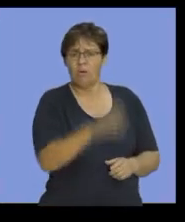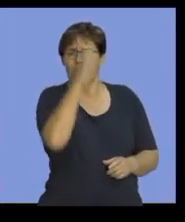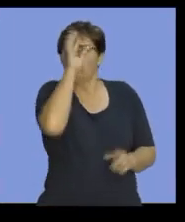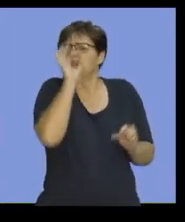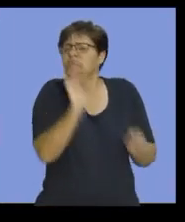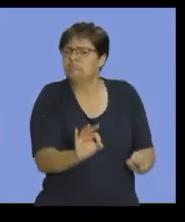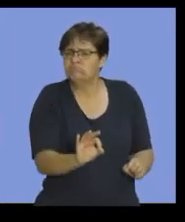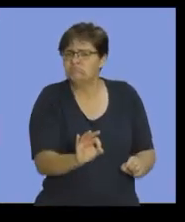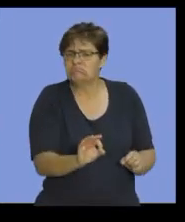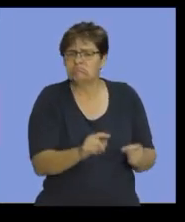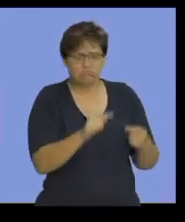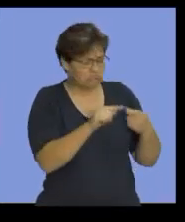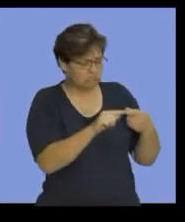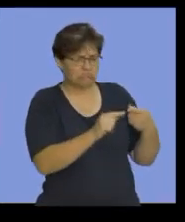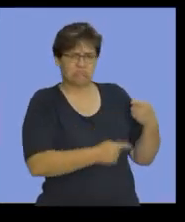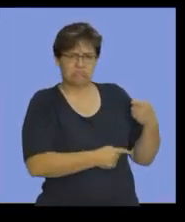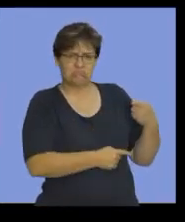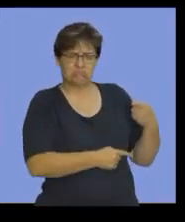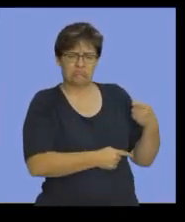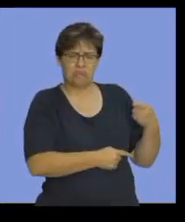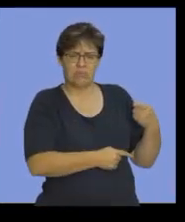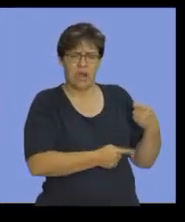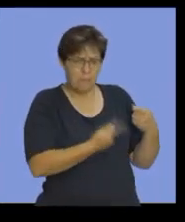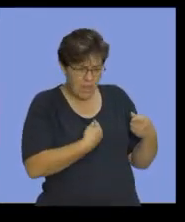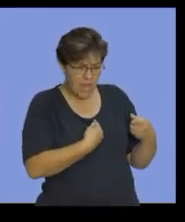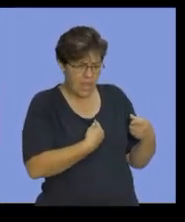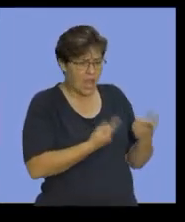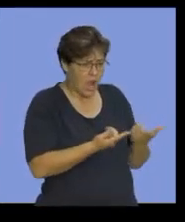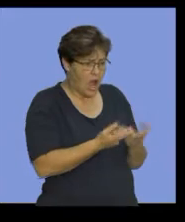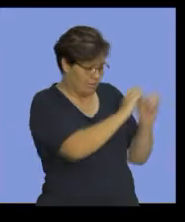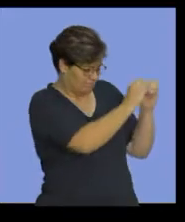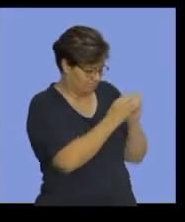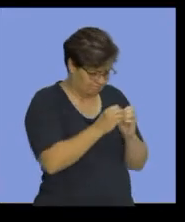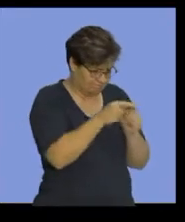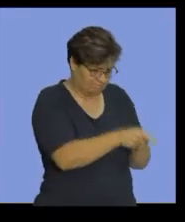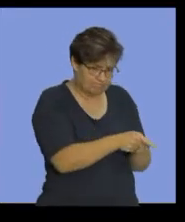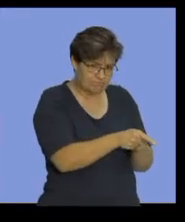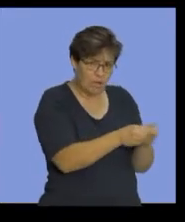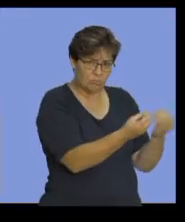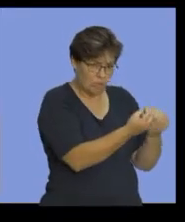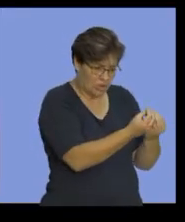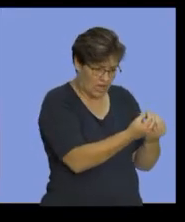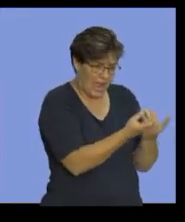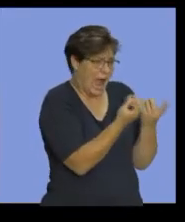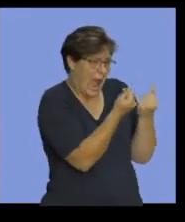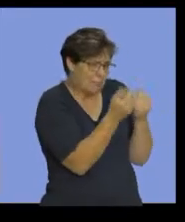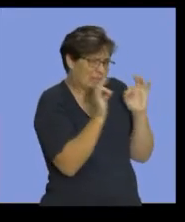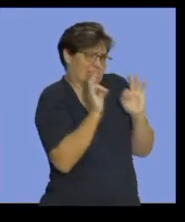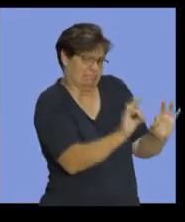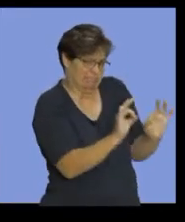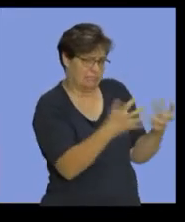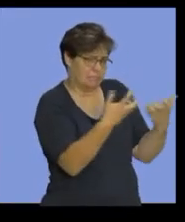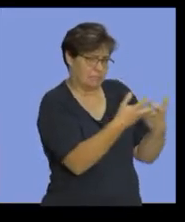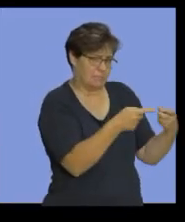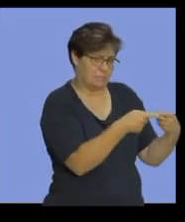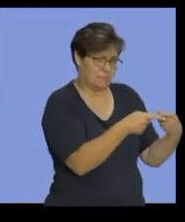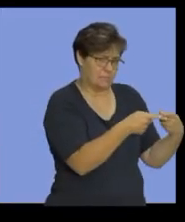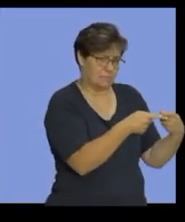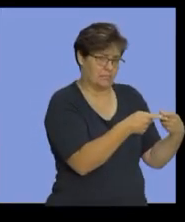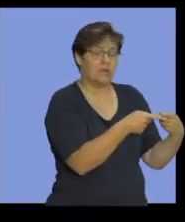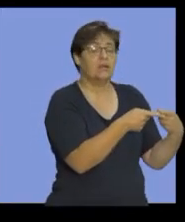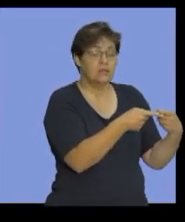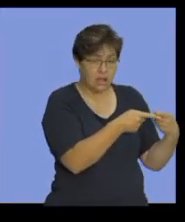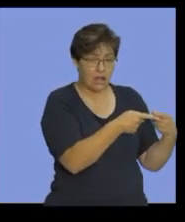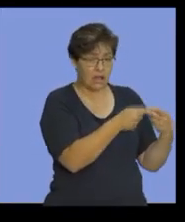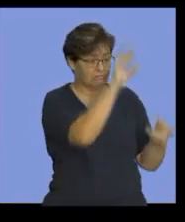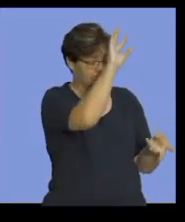what was the cost that were incurred in manufacturing that particular item. In order to arrive at the